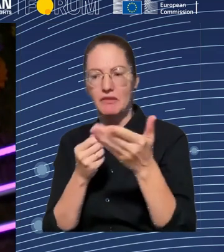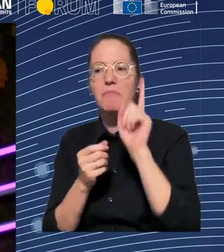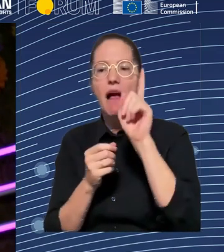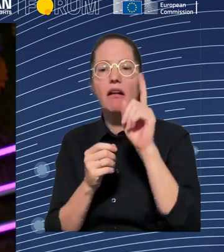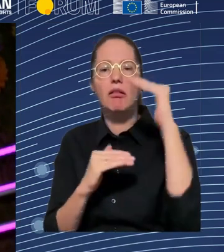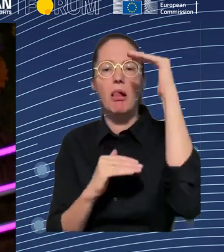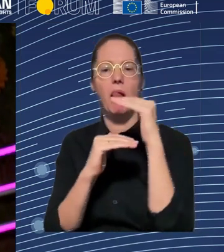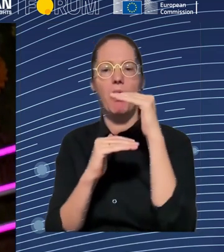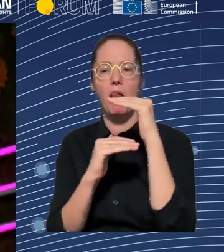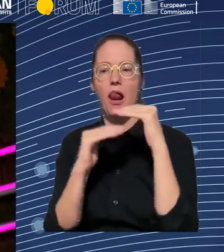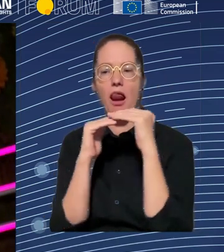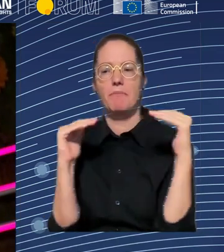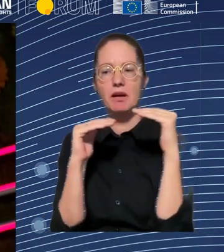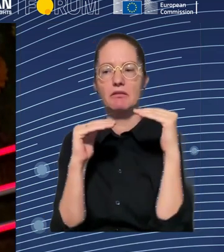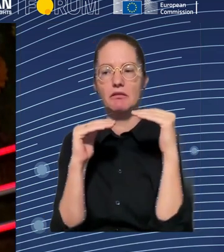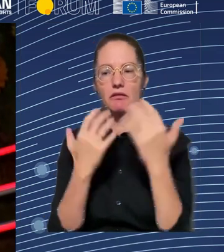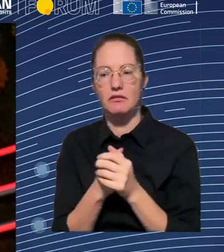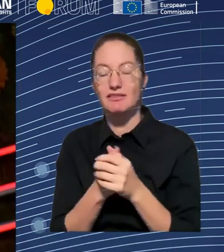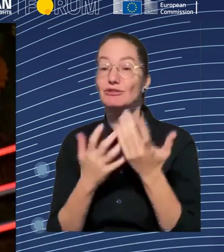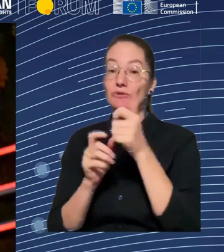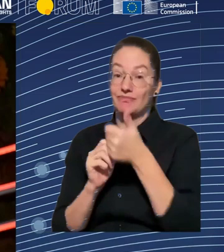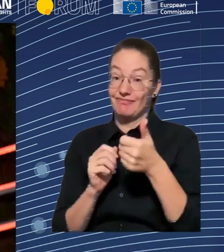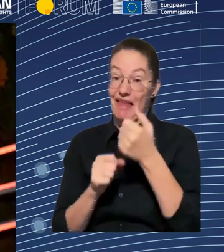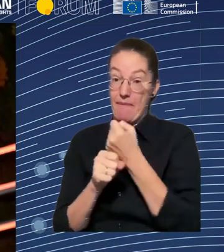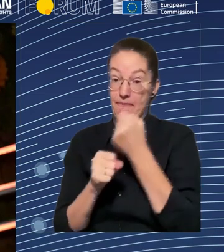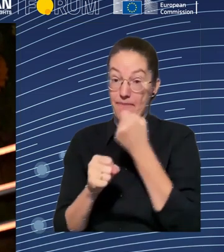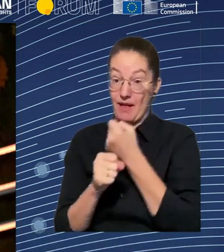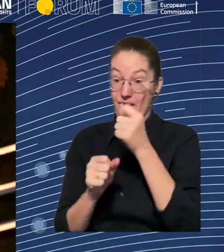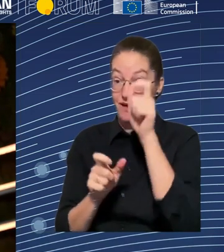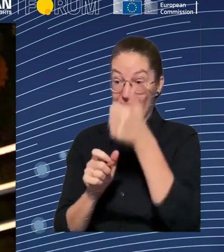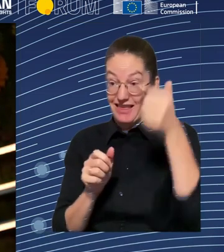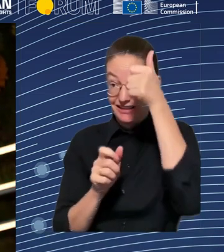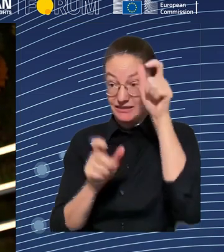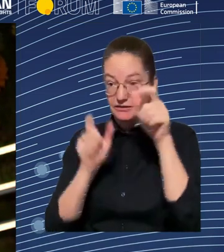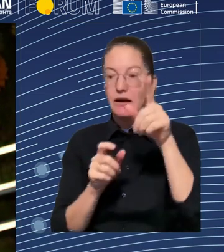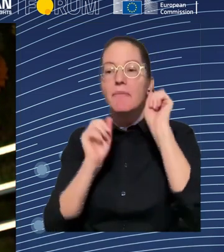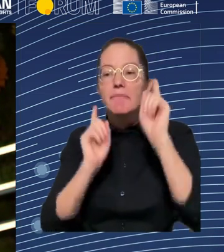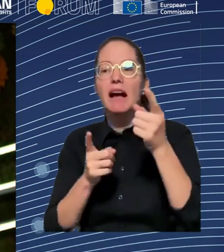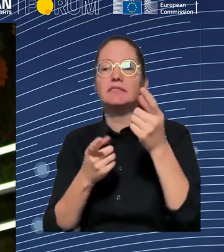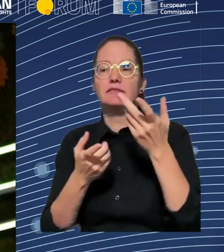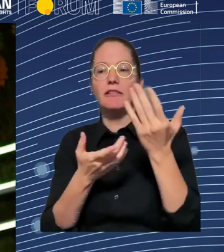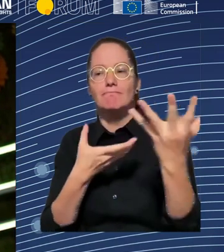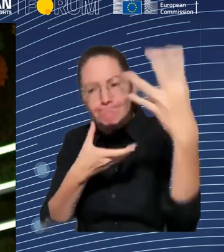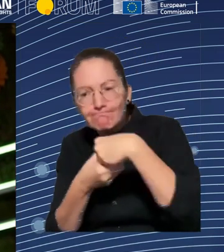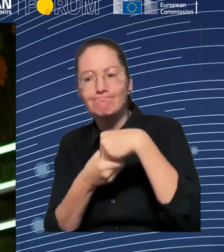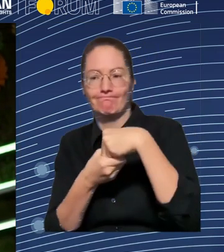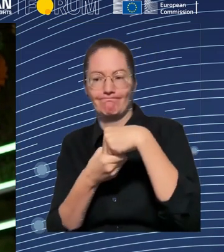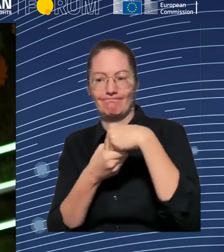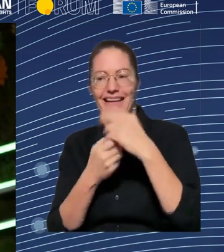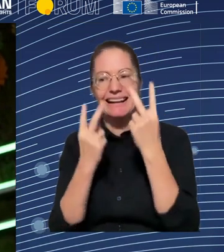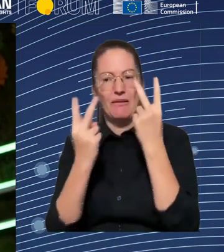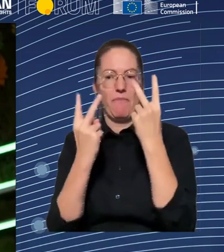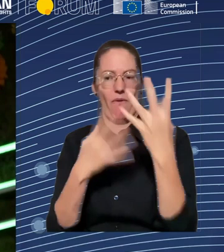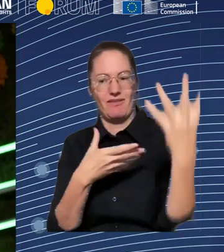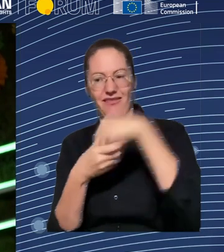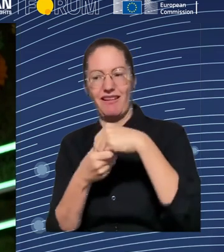and there's a number of things that are, I think, remarkable. So, one of the things that we saw in surveys in the Netherlands, for example,